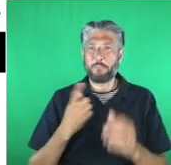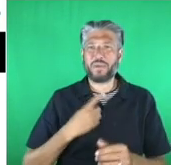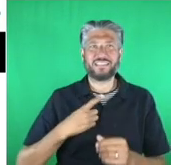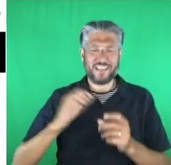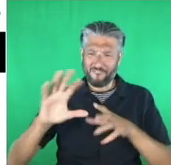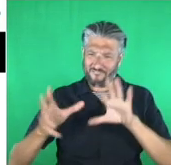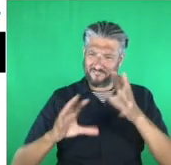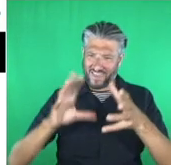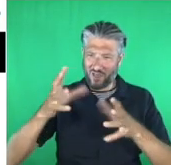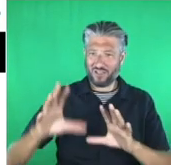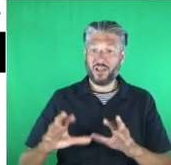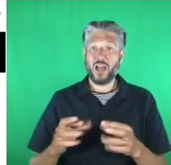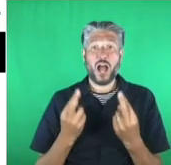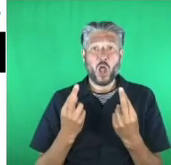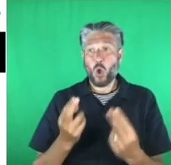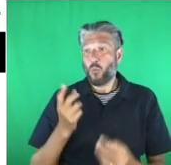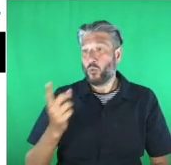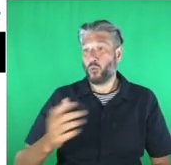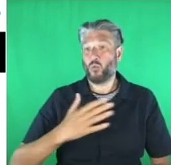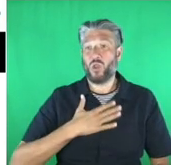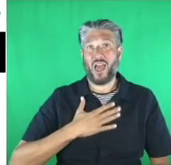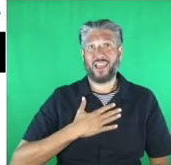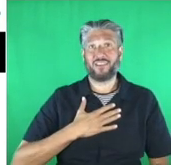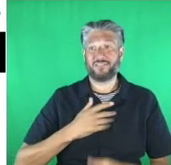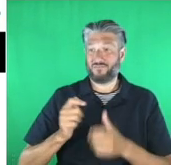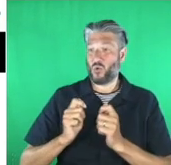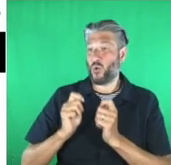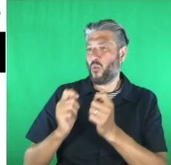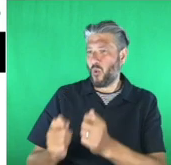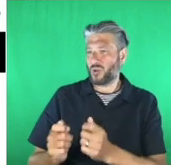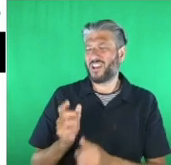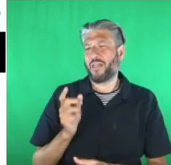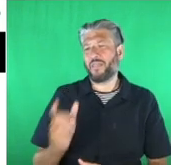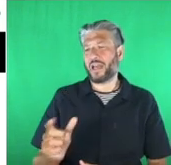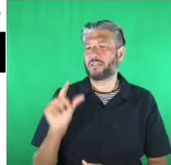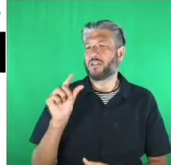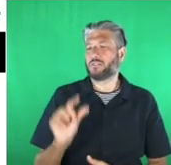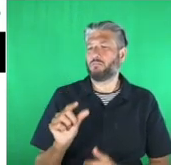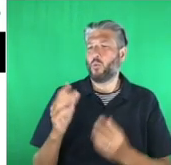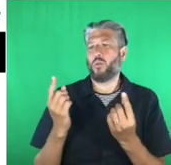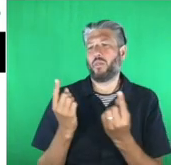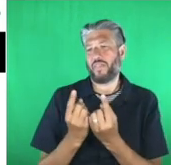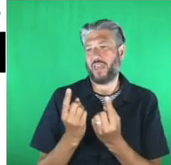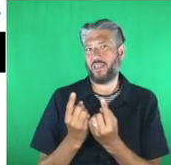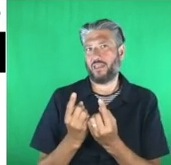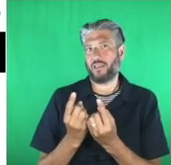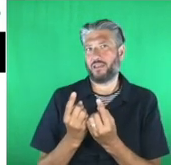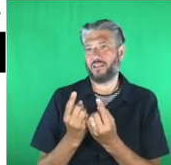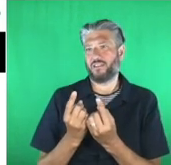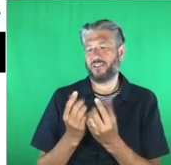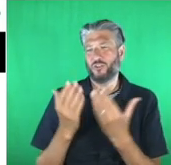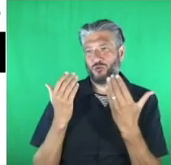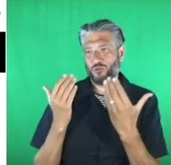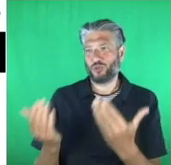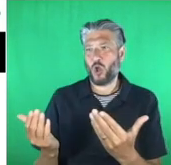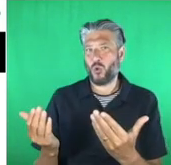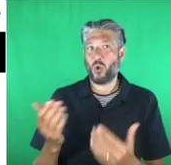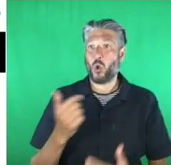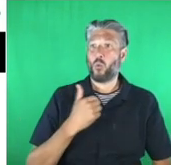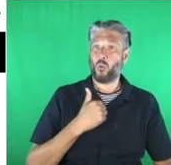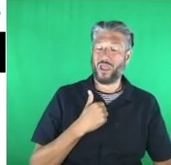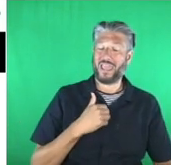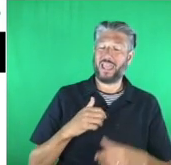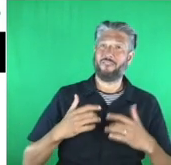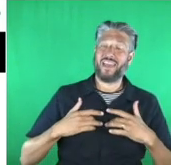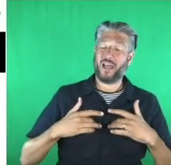It certainly is a very small token of the esteem of in which we hold you and the reason